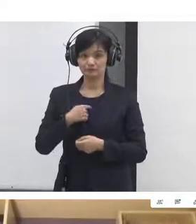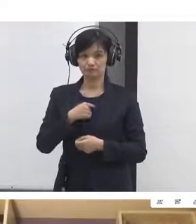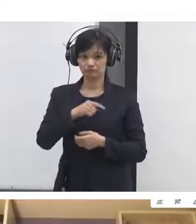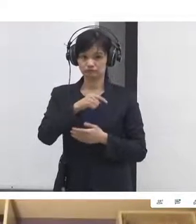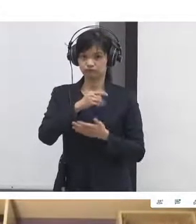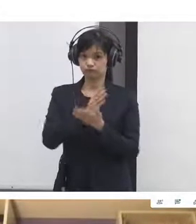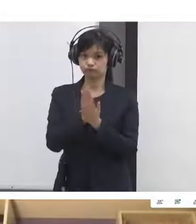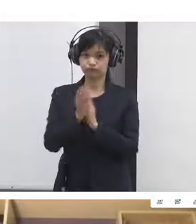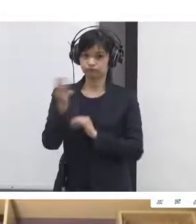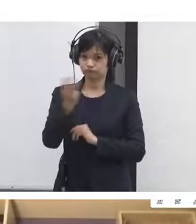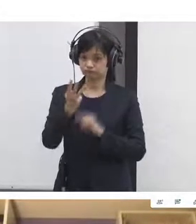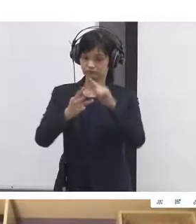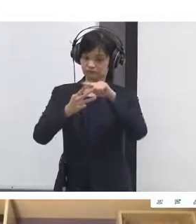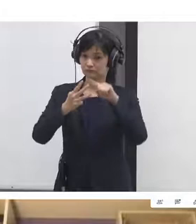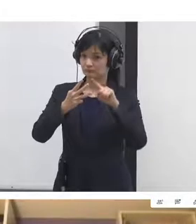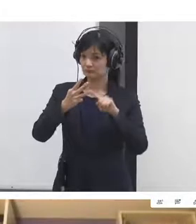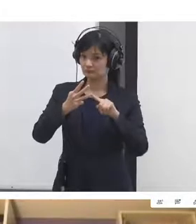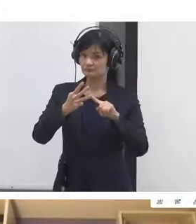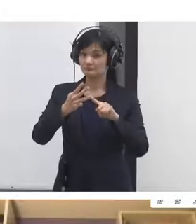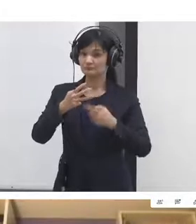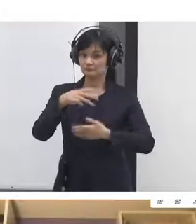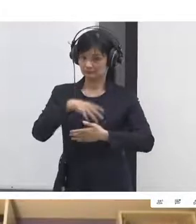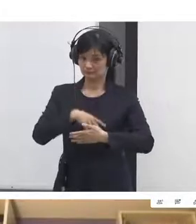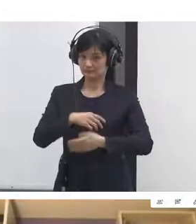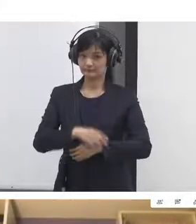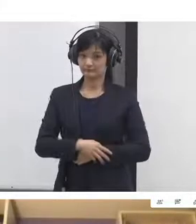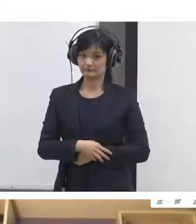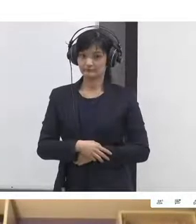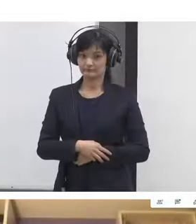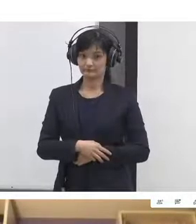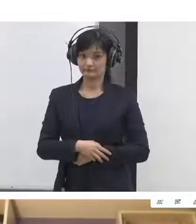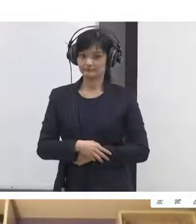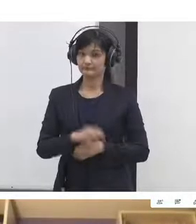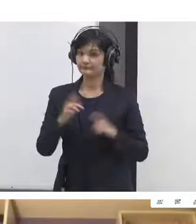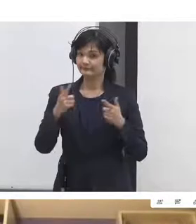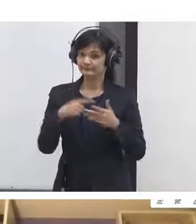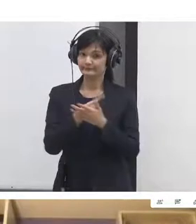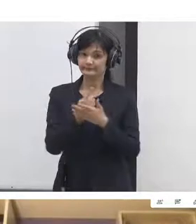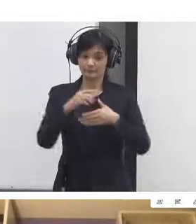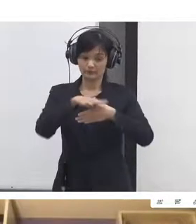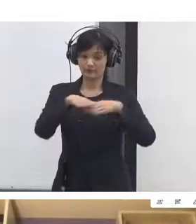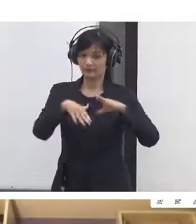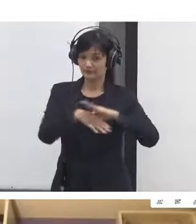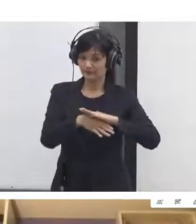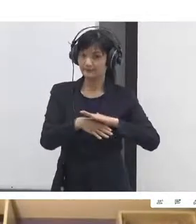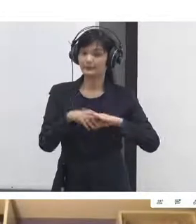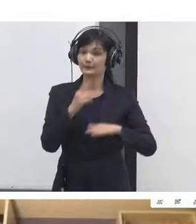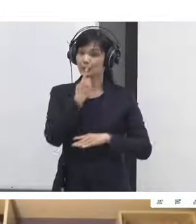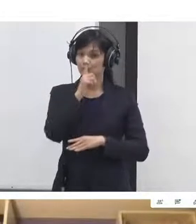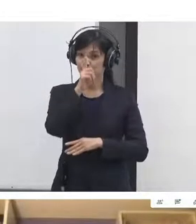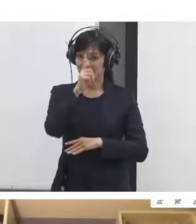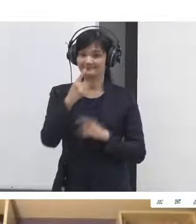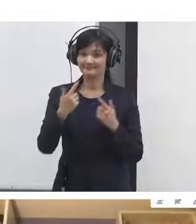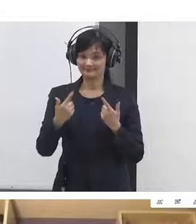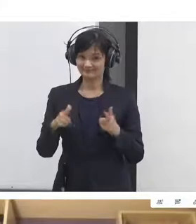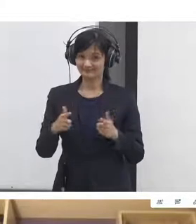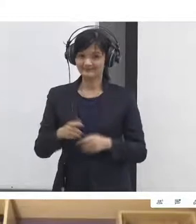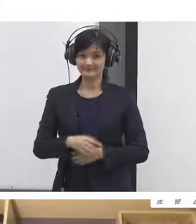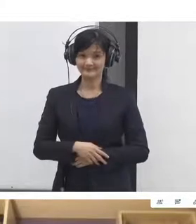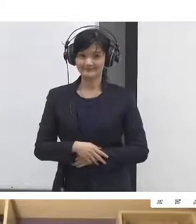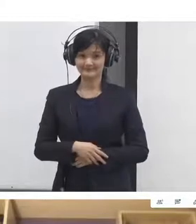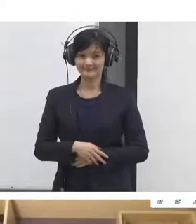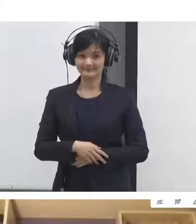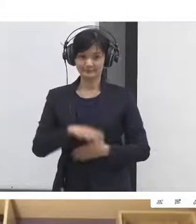people in our cultures making the decisions on behalf of everybody we have everybody included and